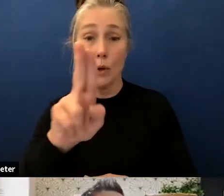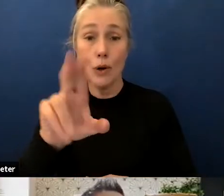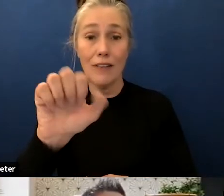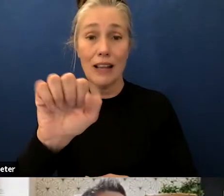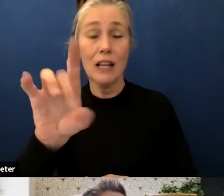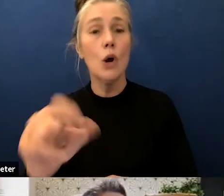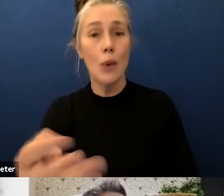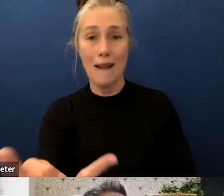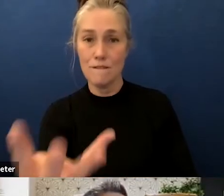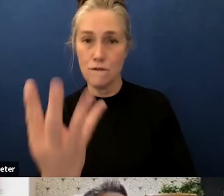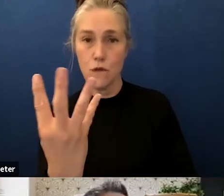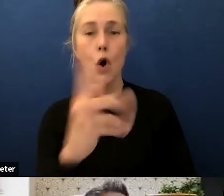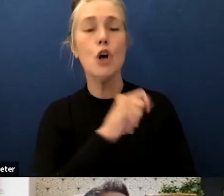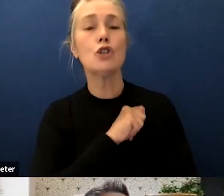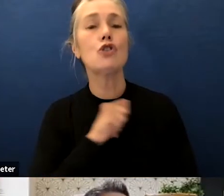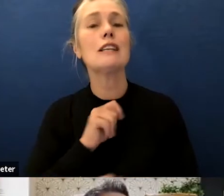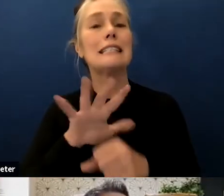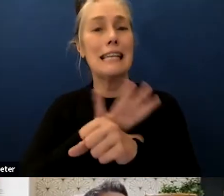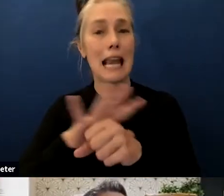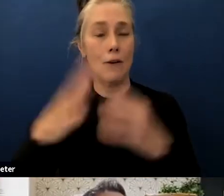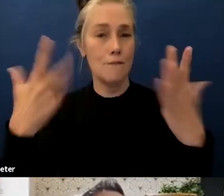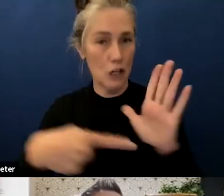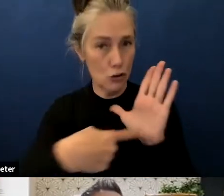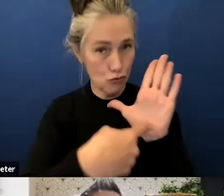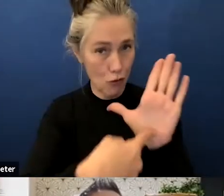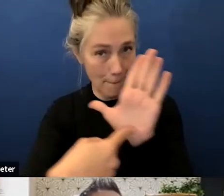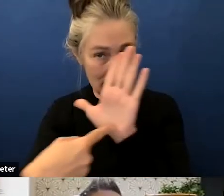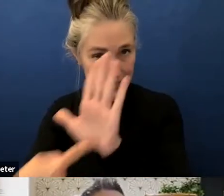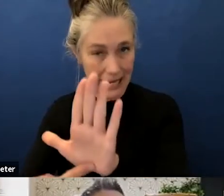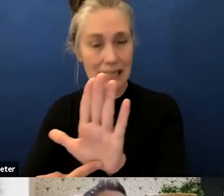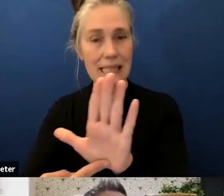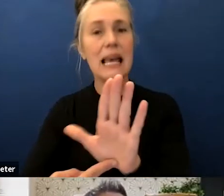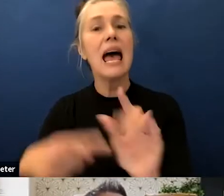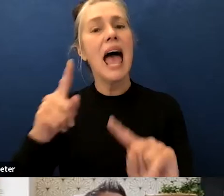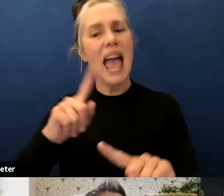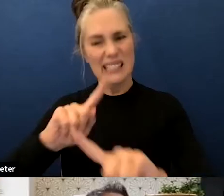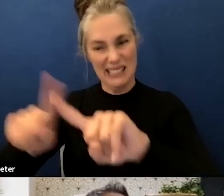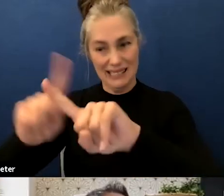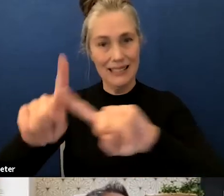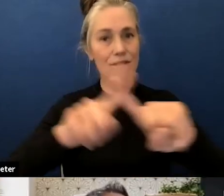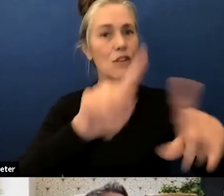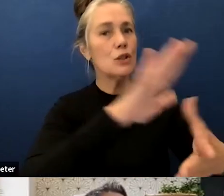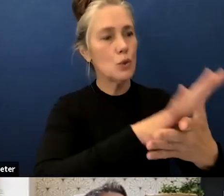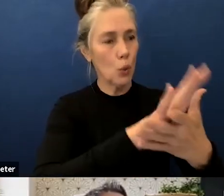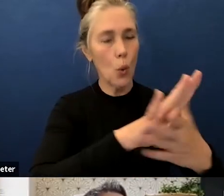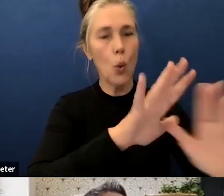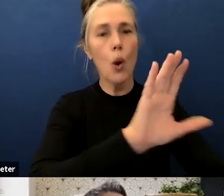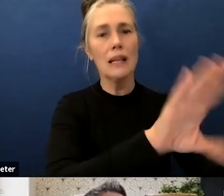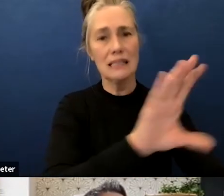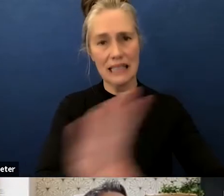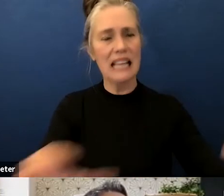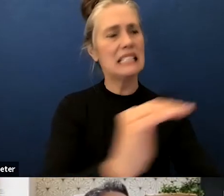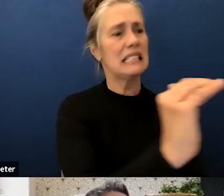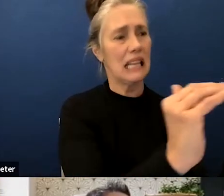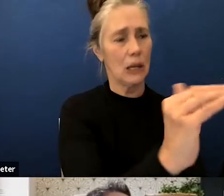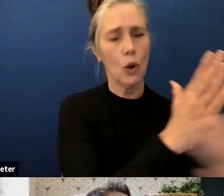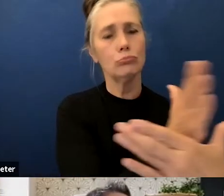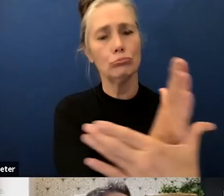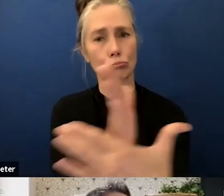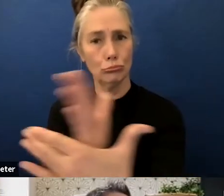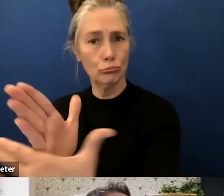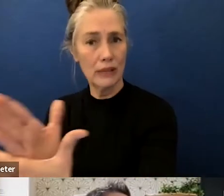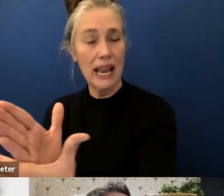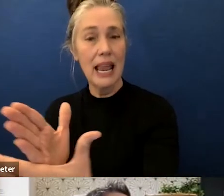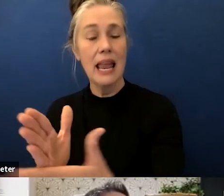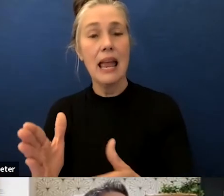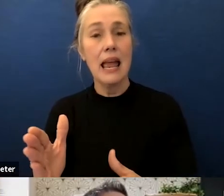the trustee voting areas represented and a decent spread of school sites additionally there was comments that